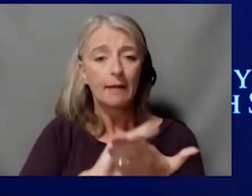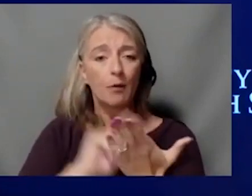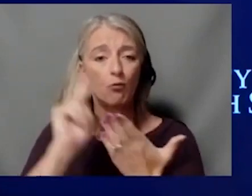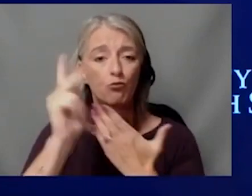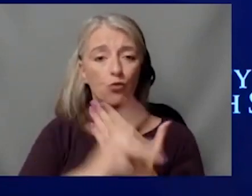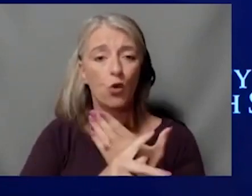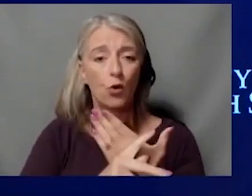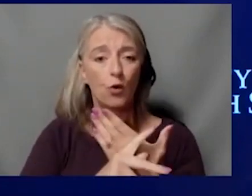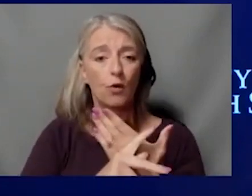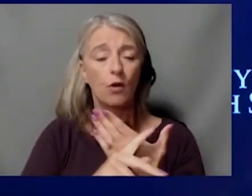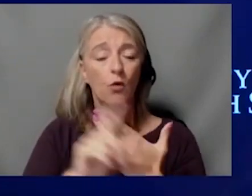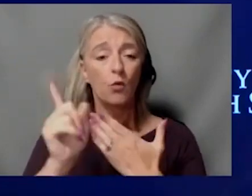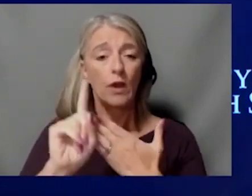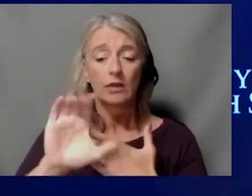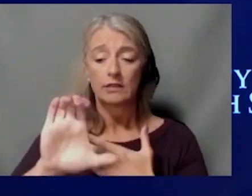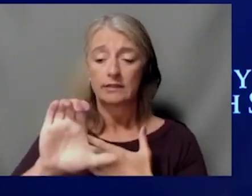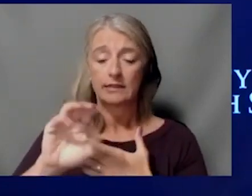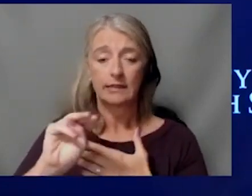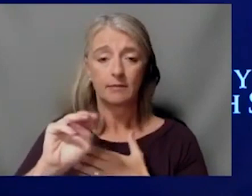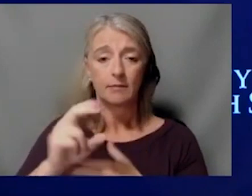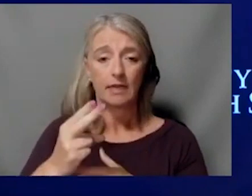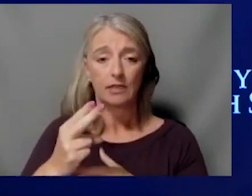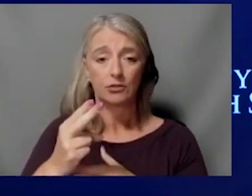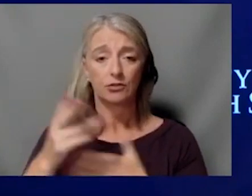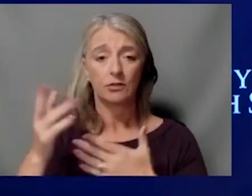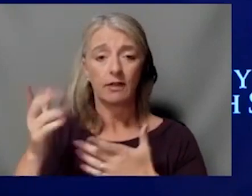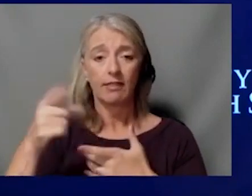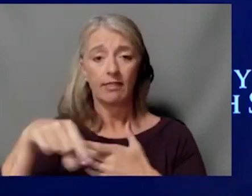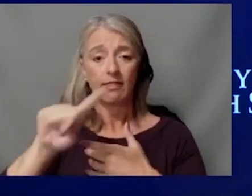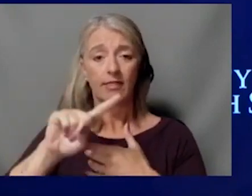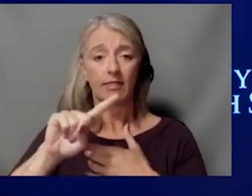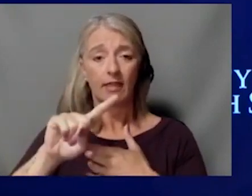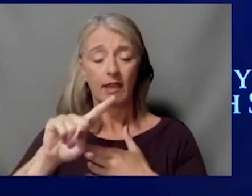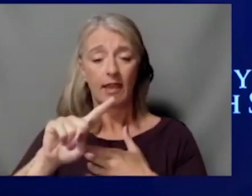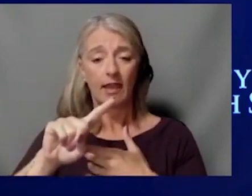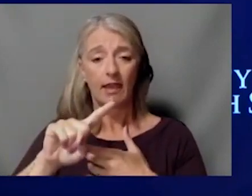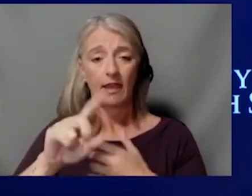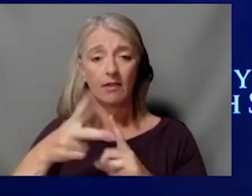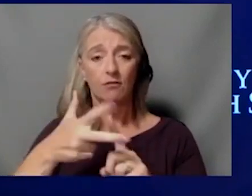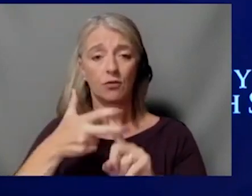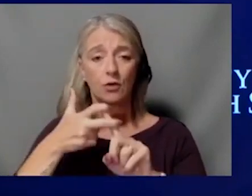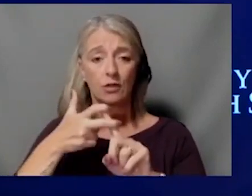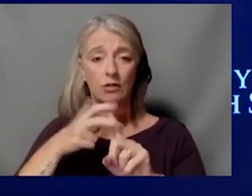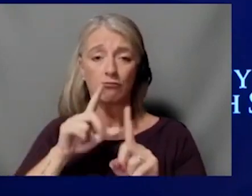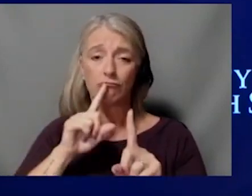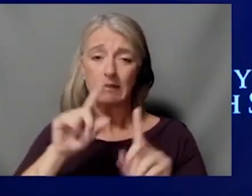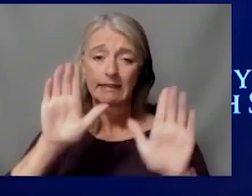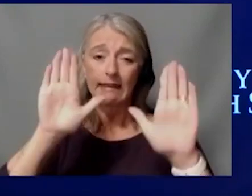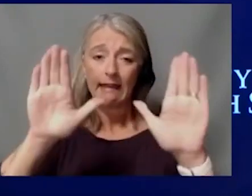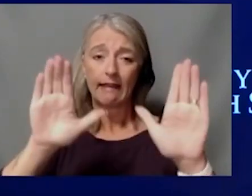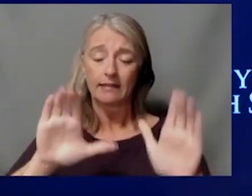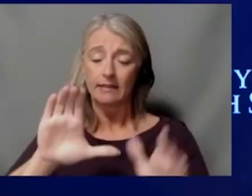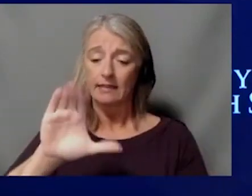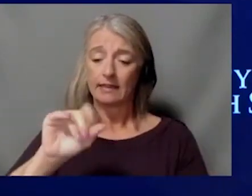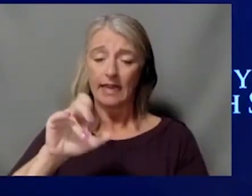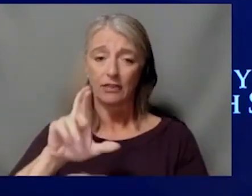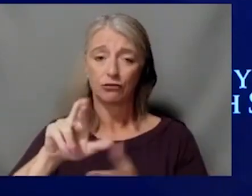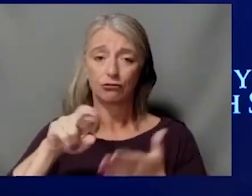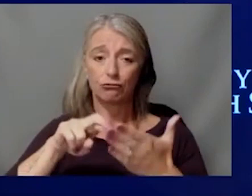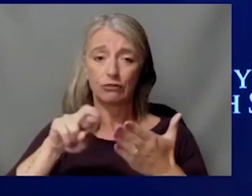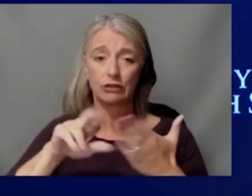Mercy. They've brought on truly one of the most outstanding cancer researchers that this,